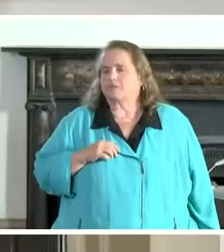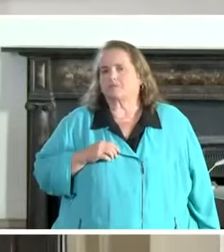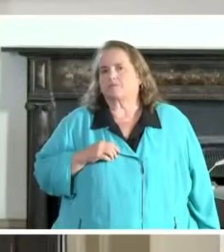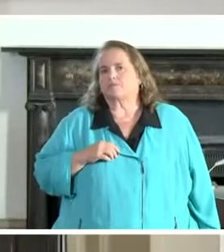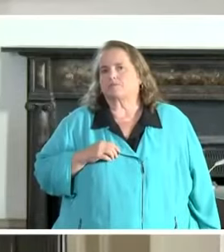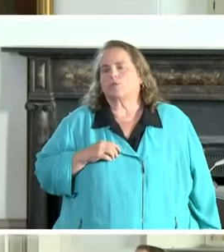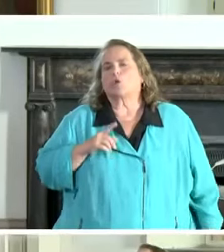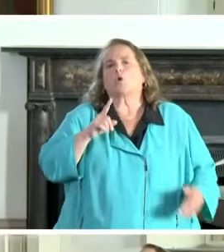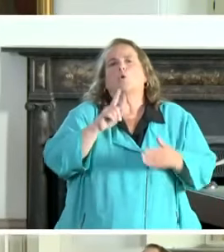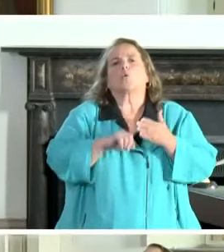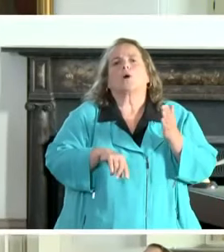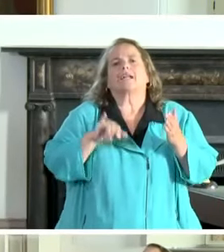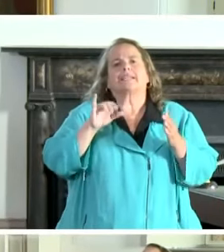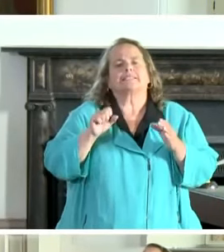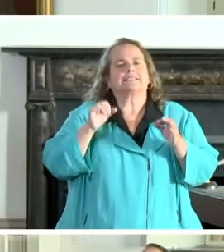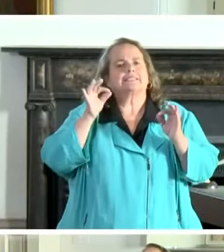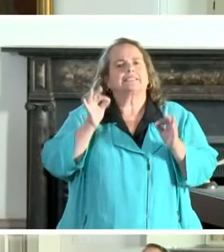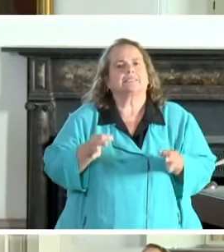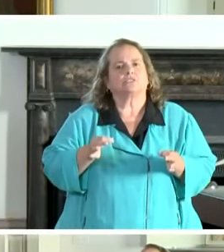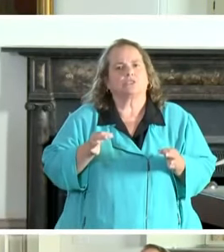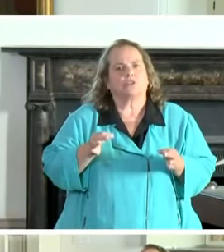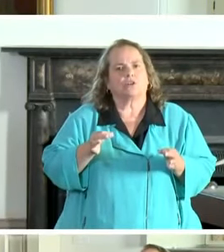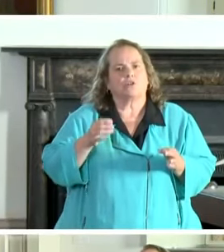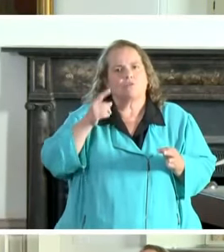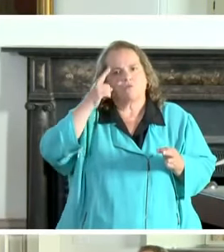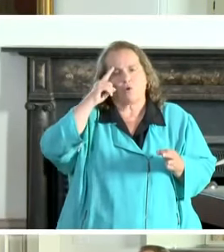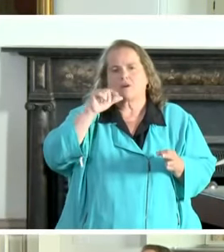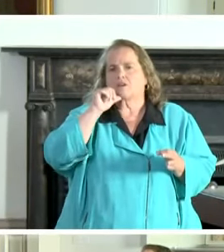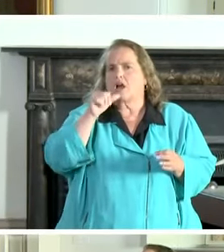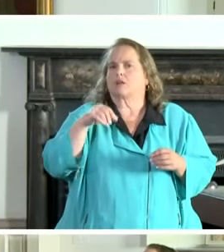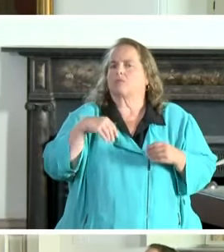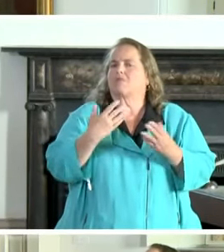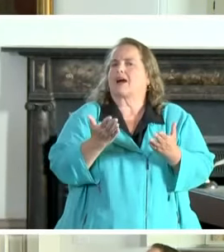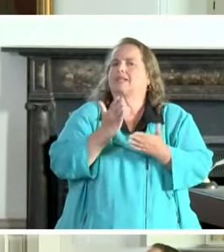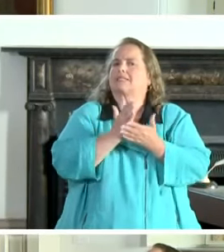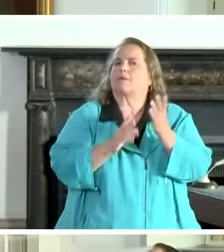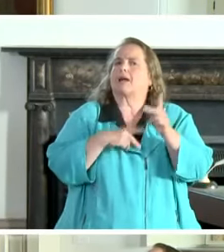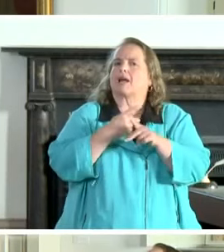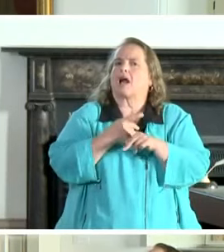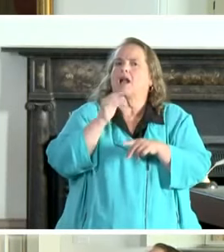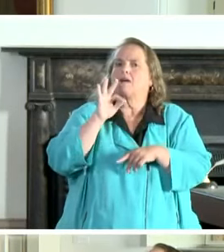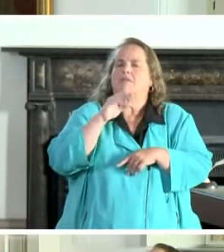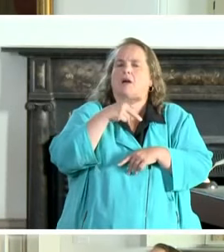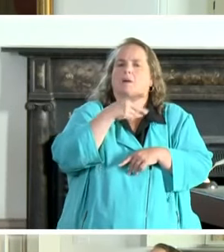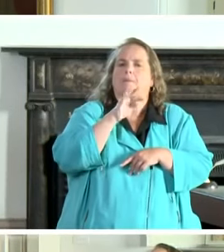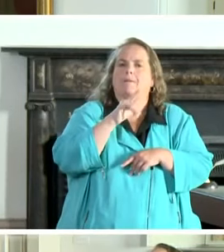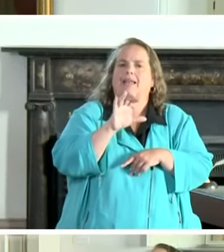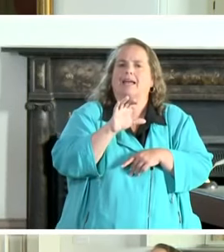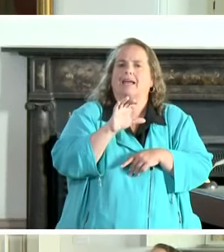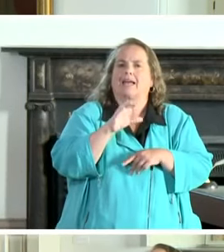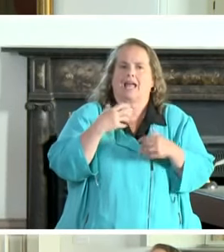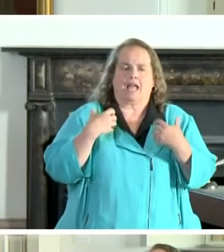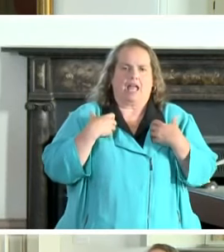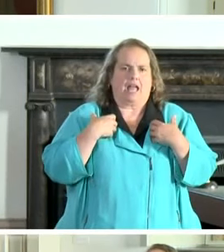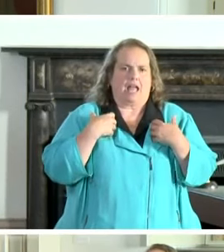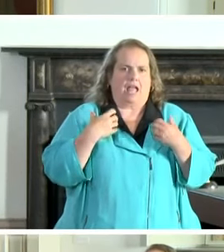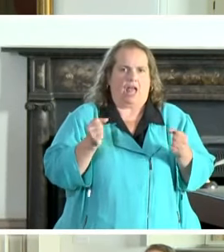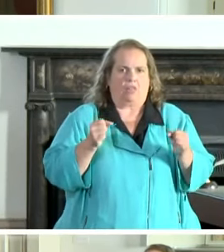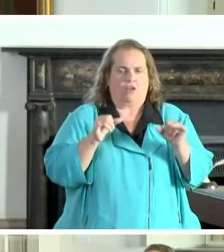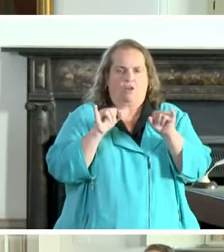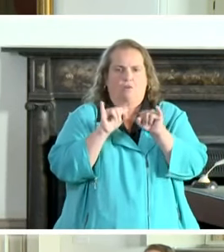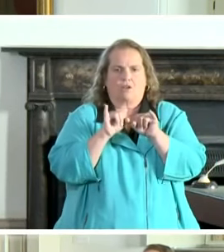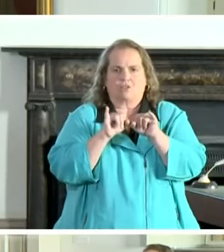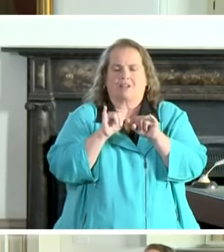What is the decision behind not providing some sort of public health metric based on cases or